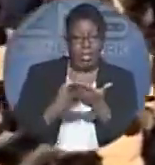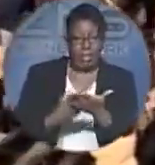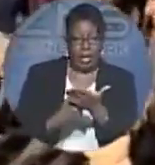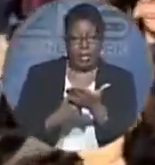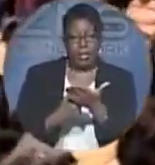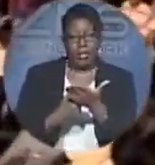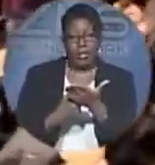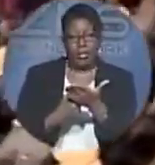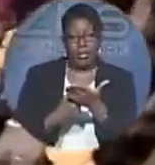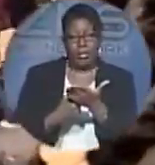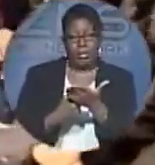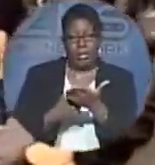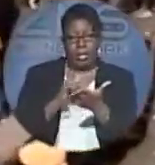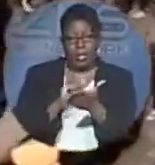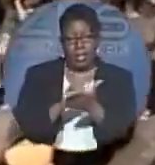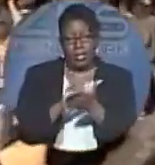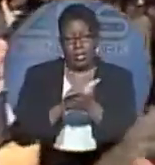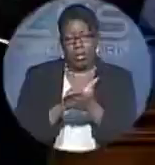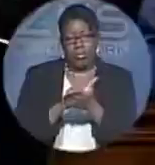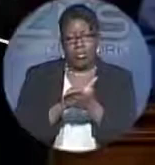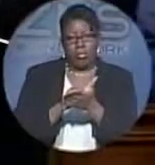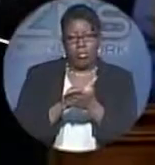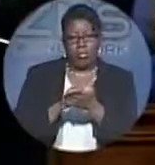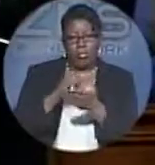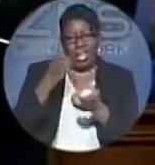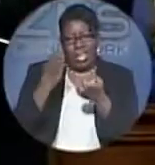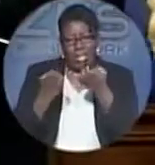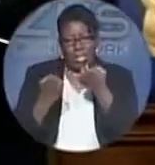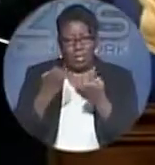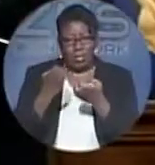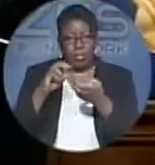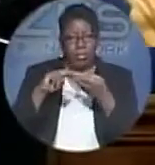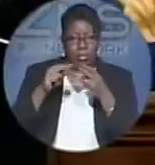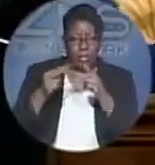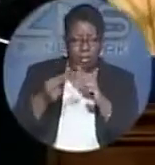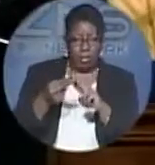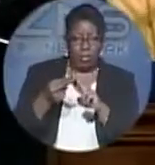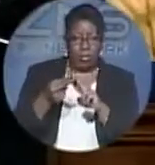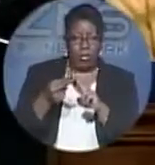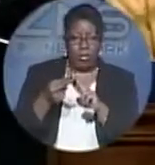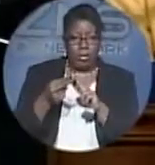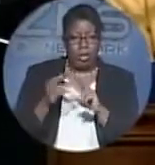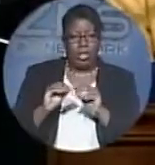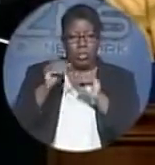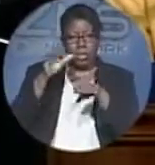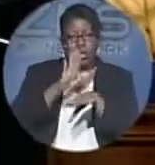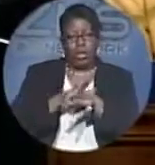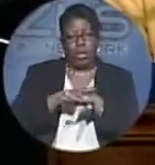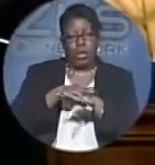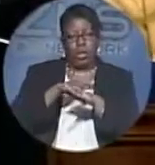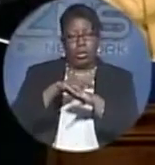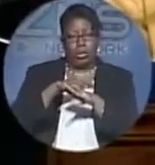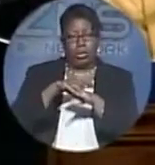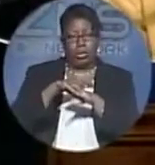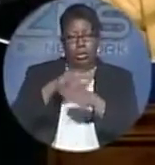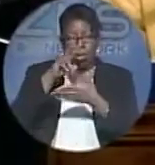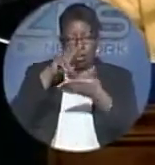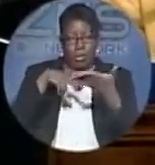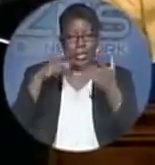a conservative estimate. Mr. Prime Minister, put your reading glasses on.